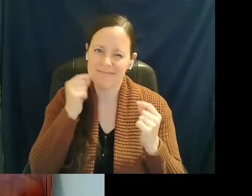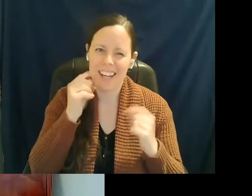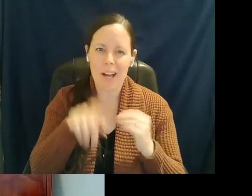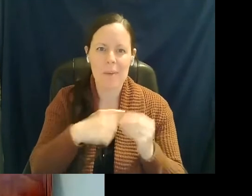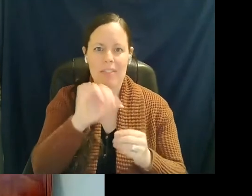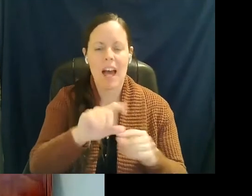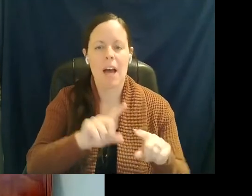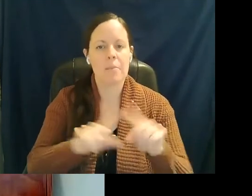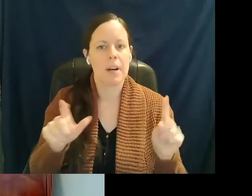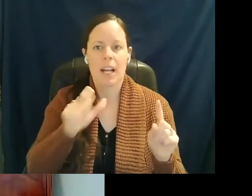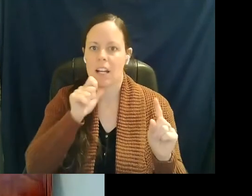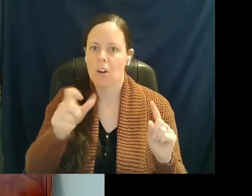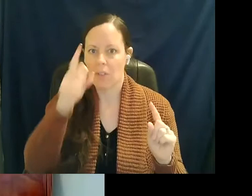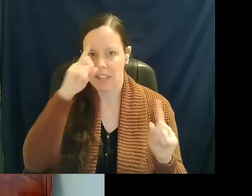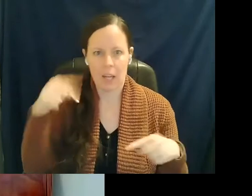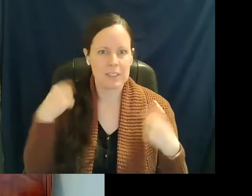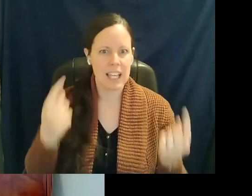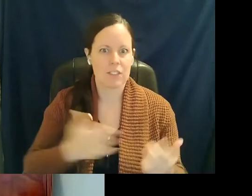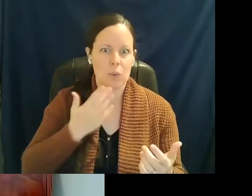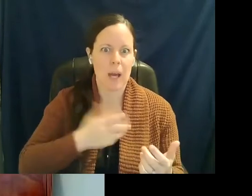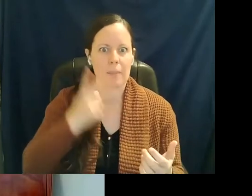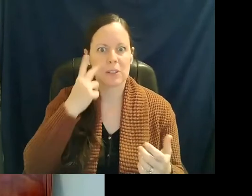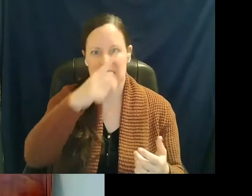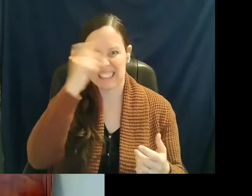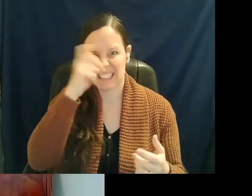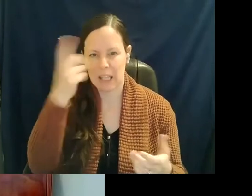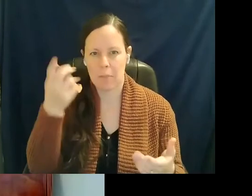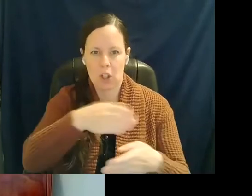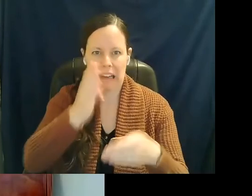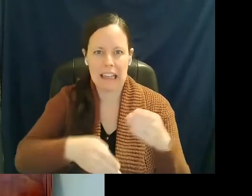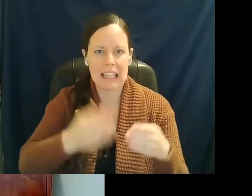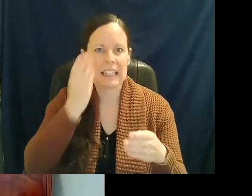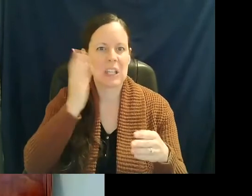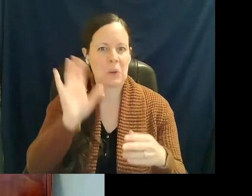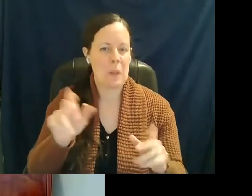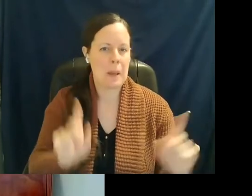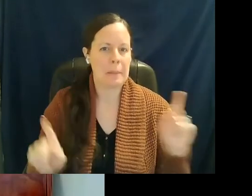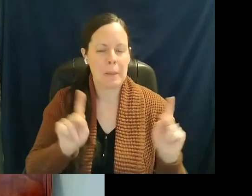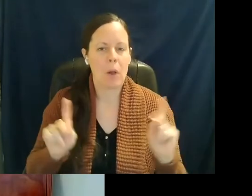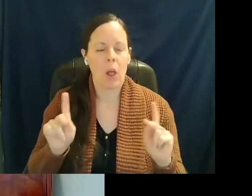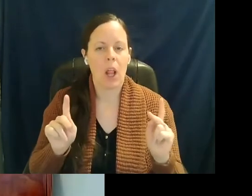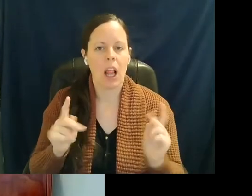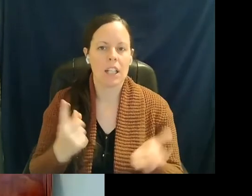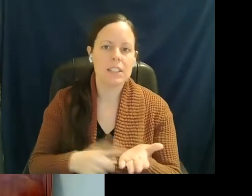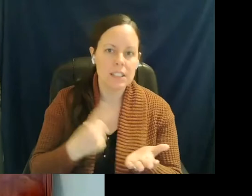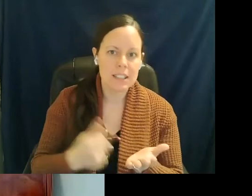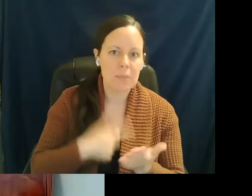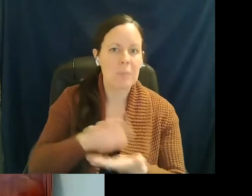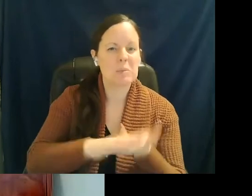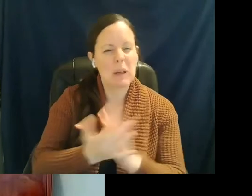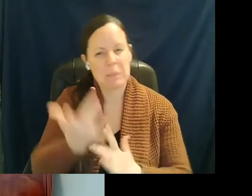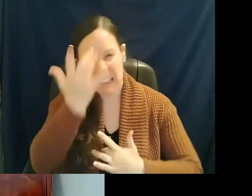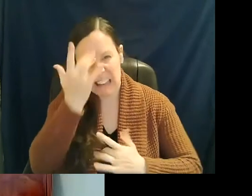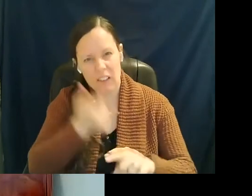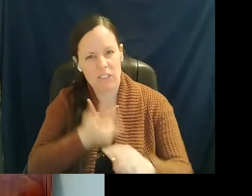think I was ever so happy to see the summer close because I knew that our people were really sometimes becoming ill just from having to